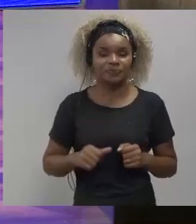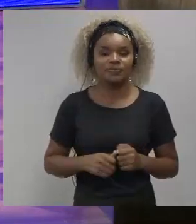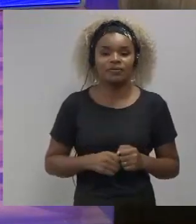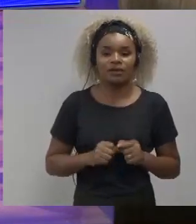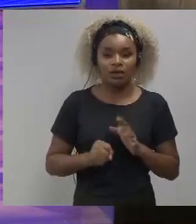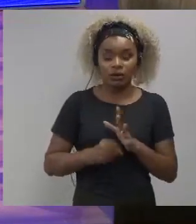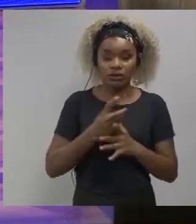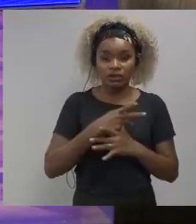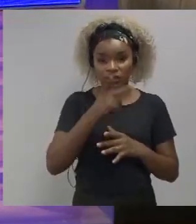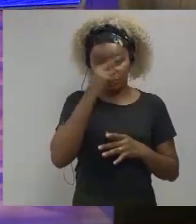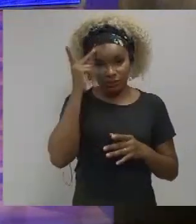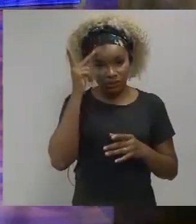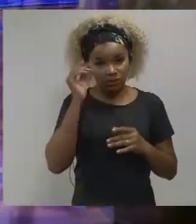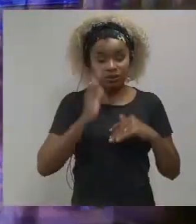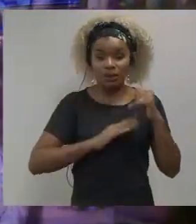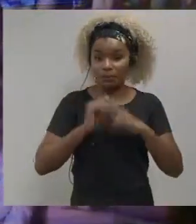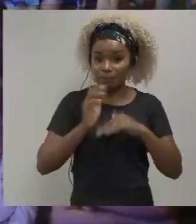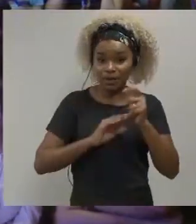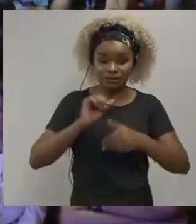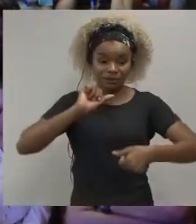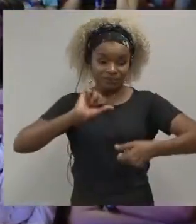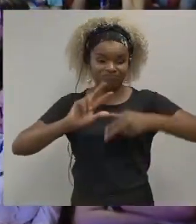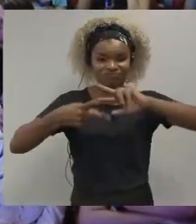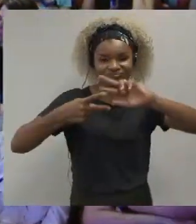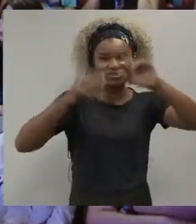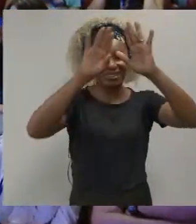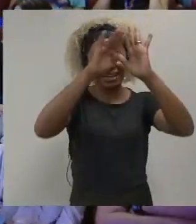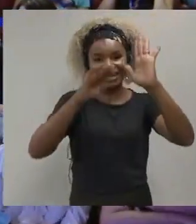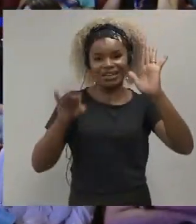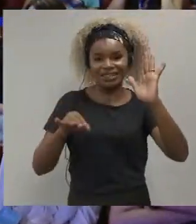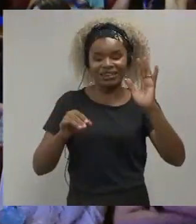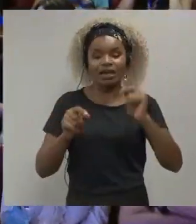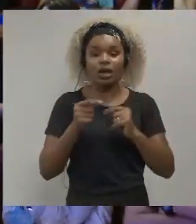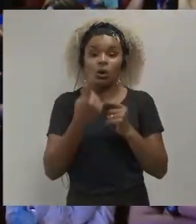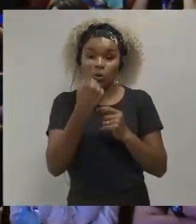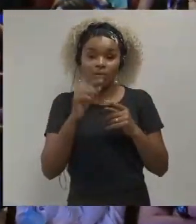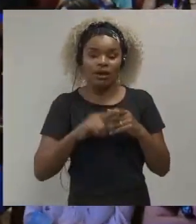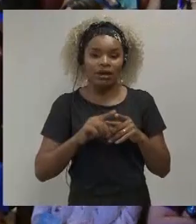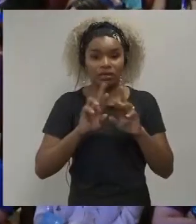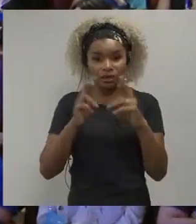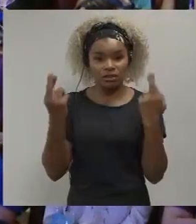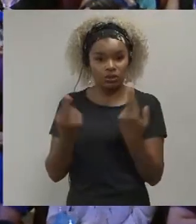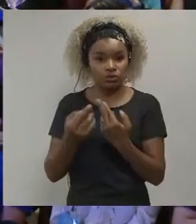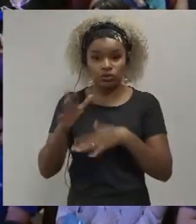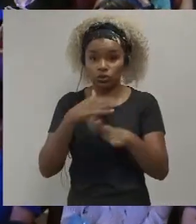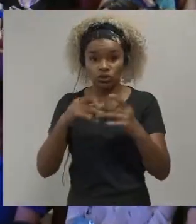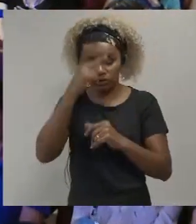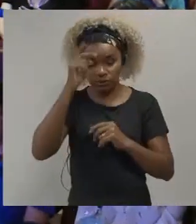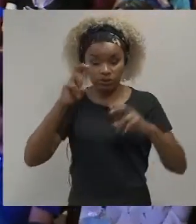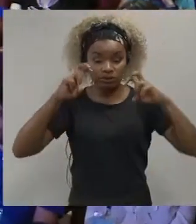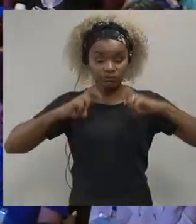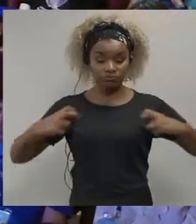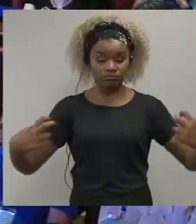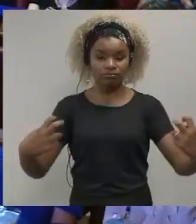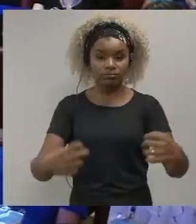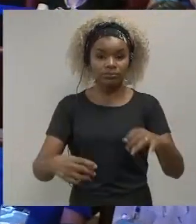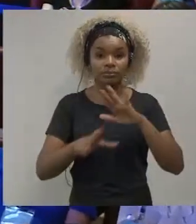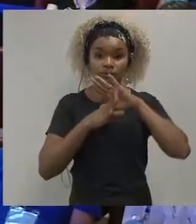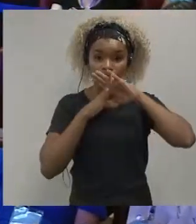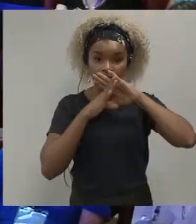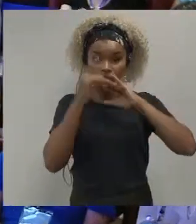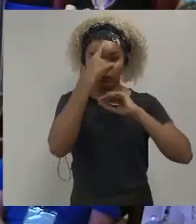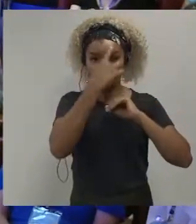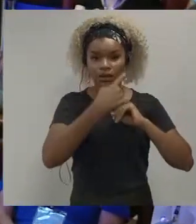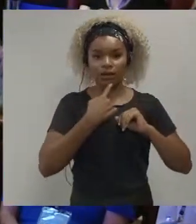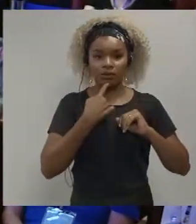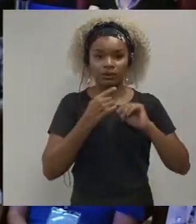one of which is that at a meeting everybody sits in silence for the first half an hour reading the